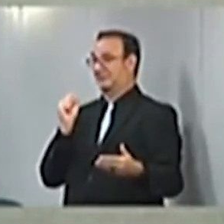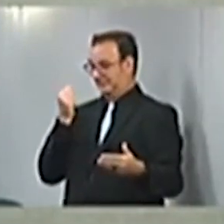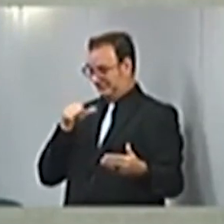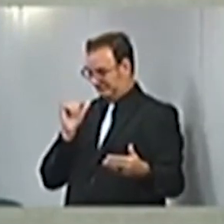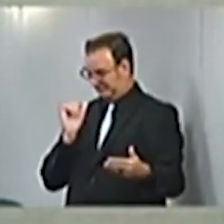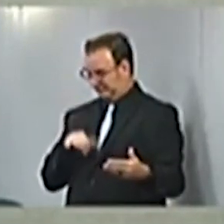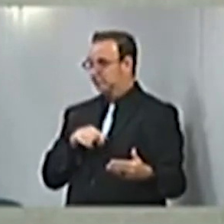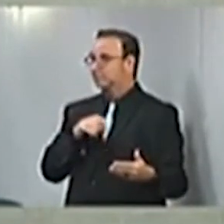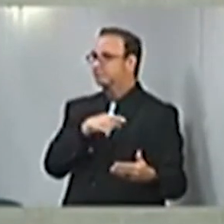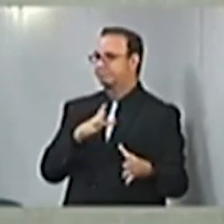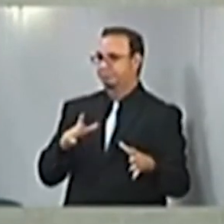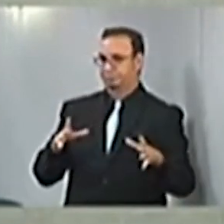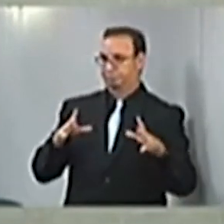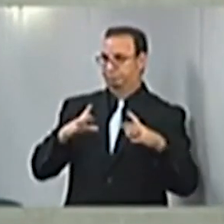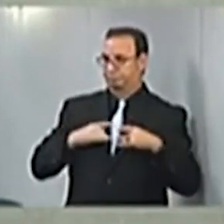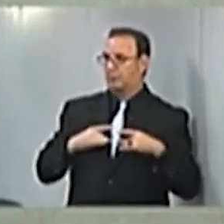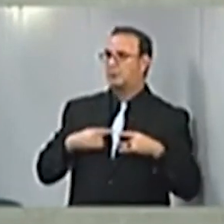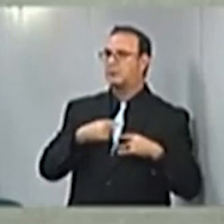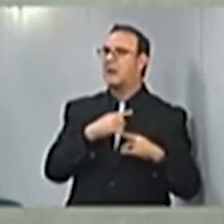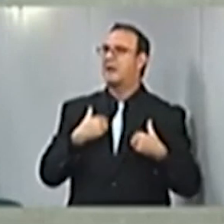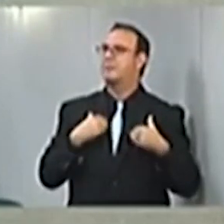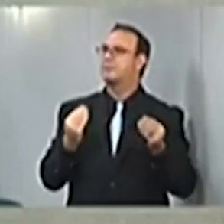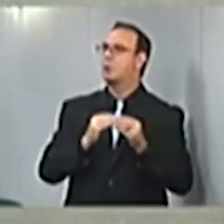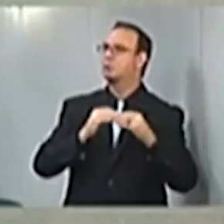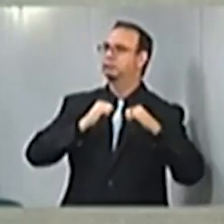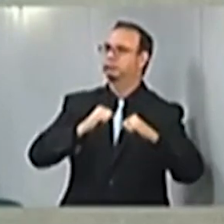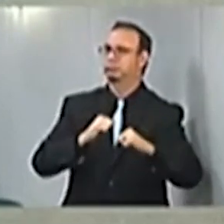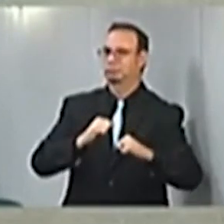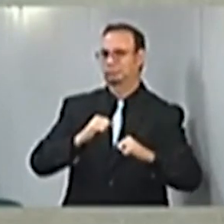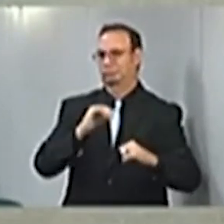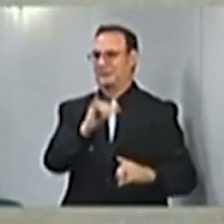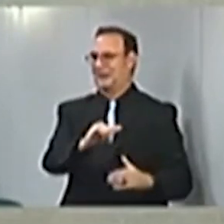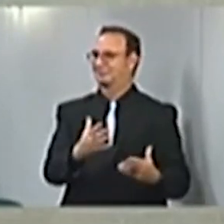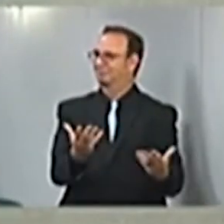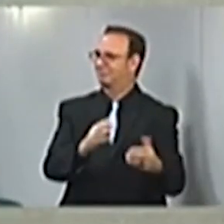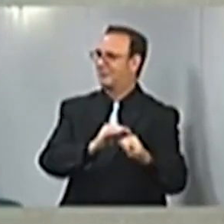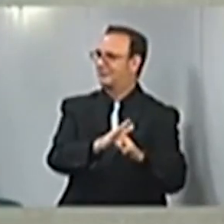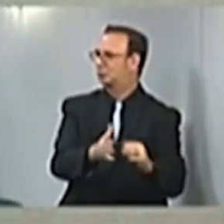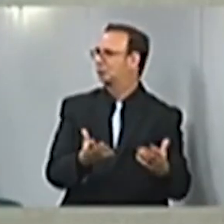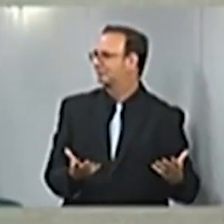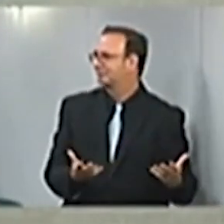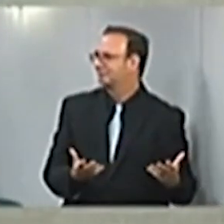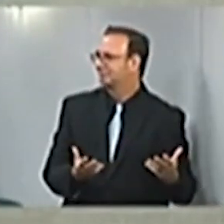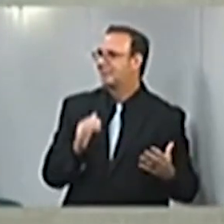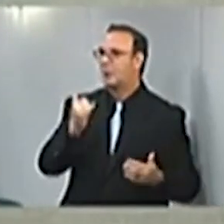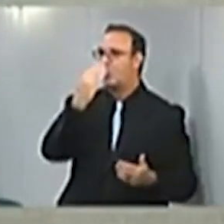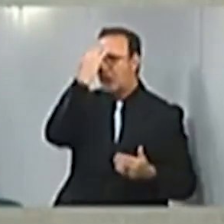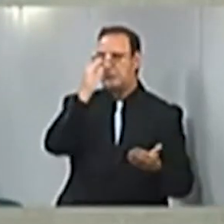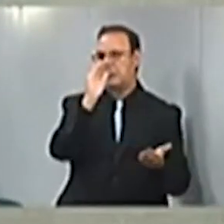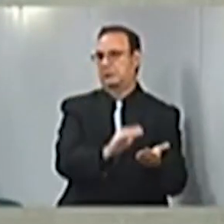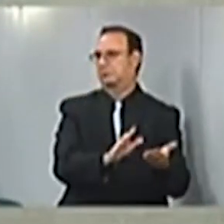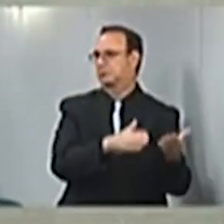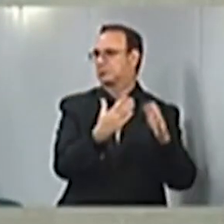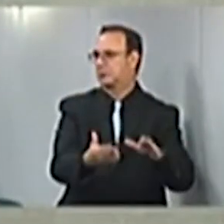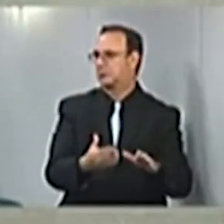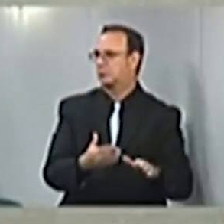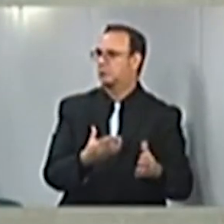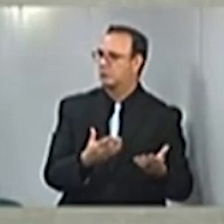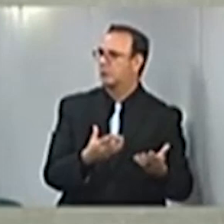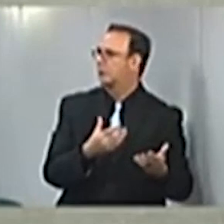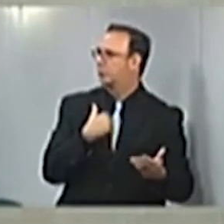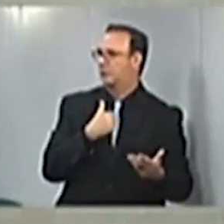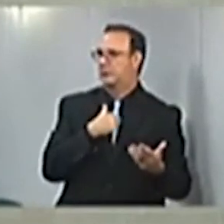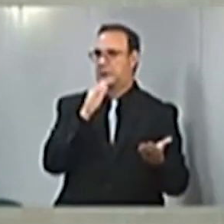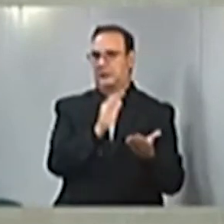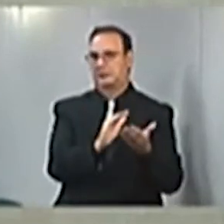representative. It's people that want to go in. It now has kind of gone down just because we have less prevalence. The protection is still there,